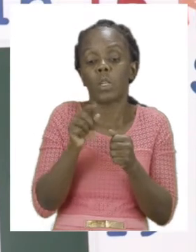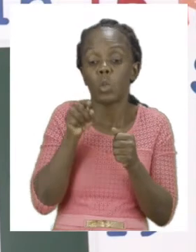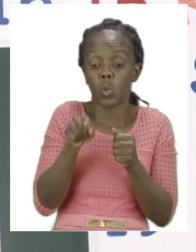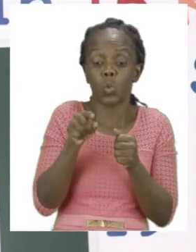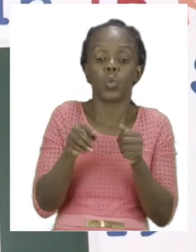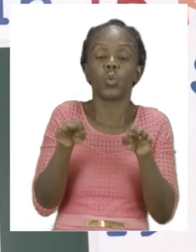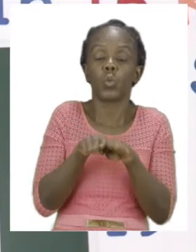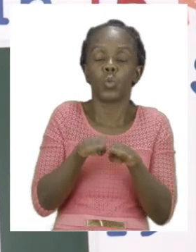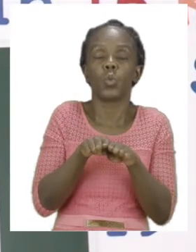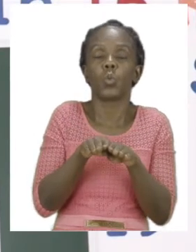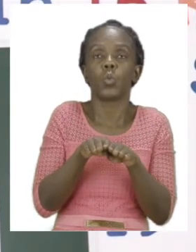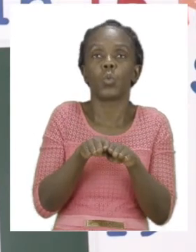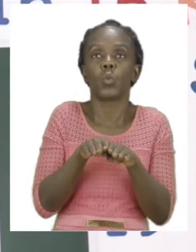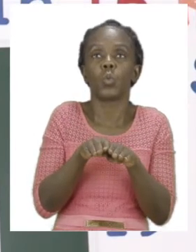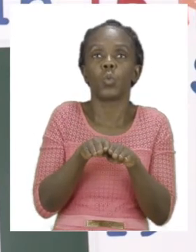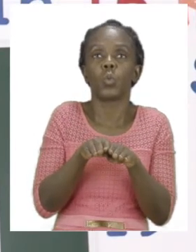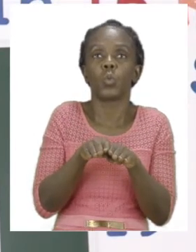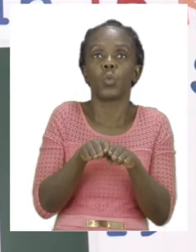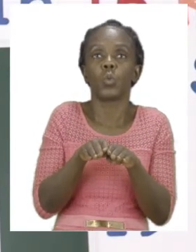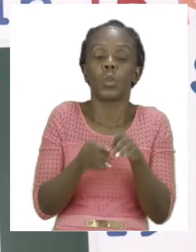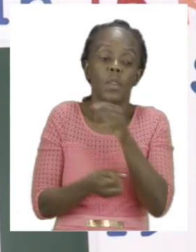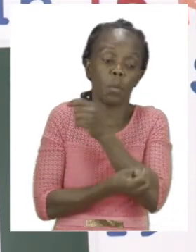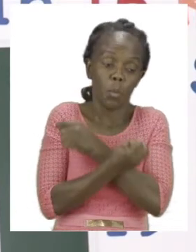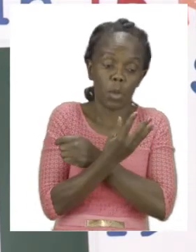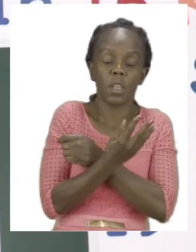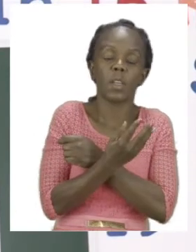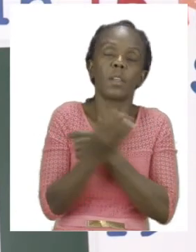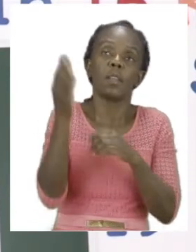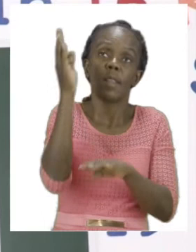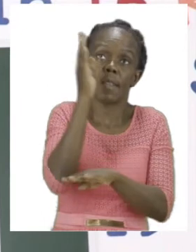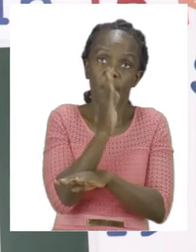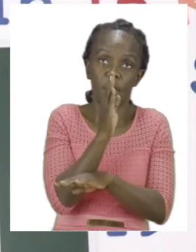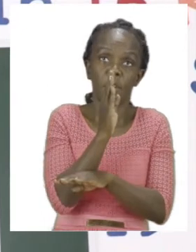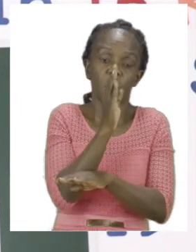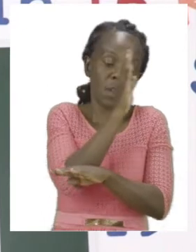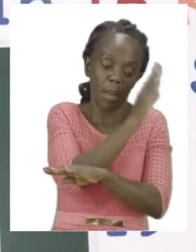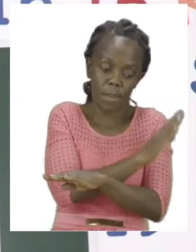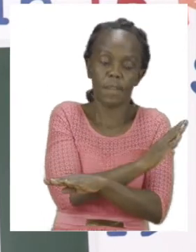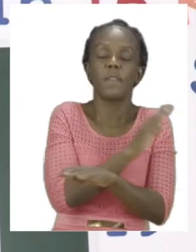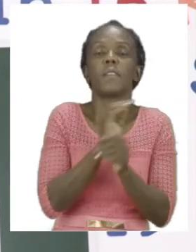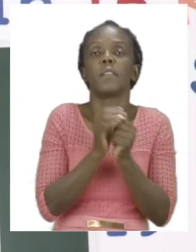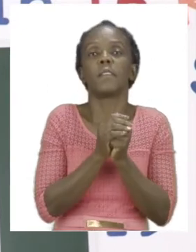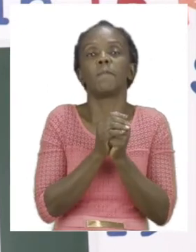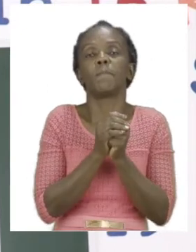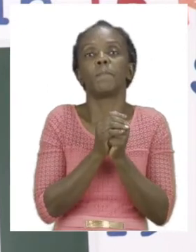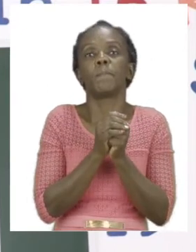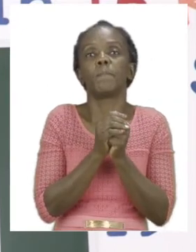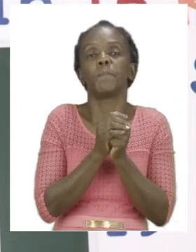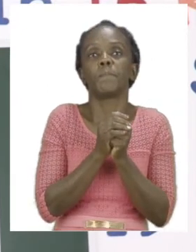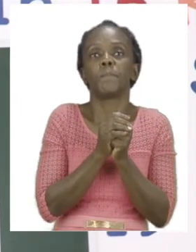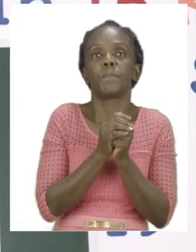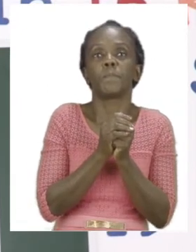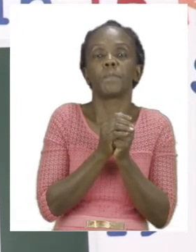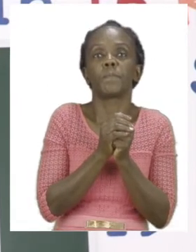morning one you will use blue. Very good. Then after that you are going to color the